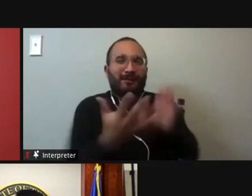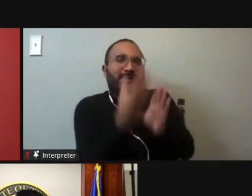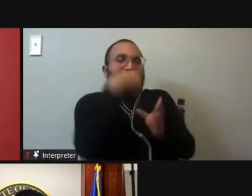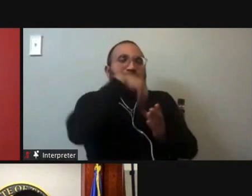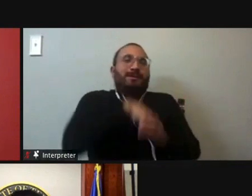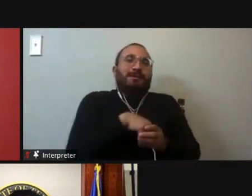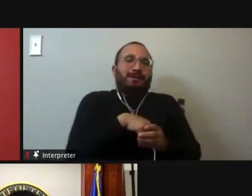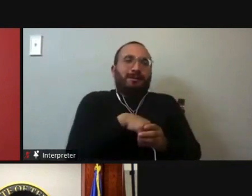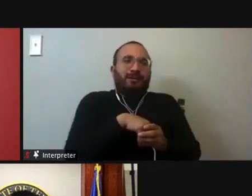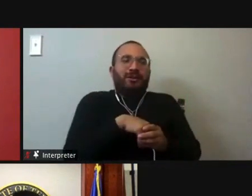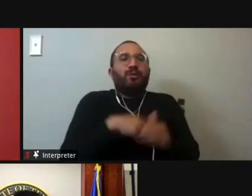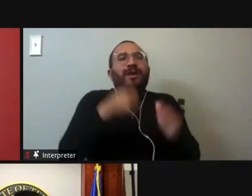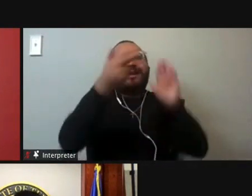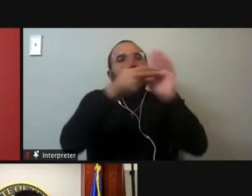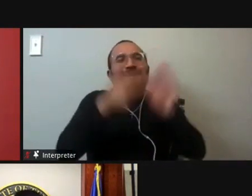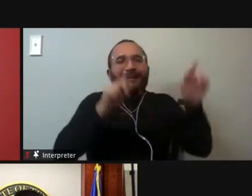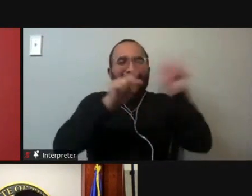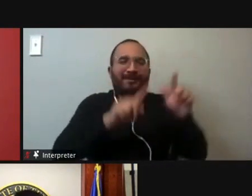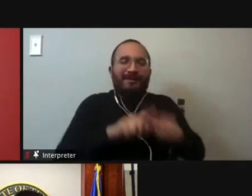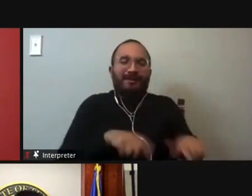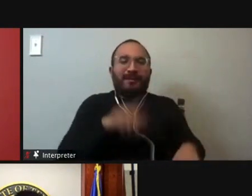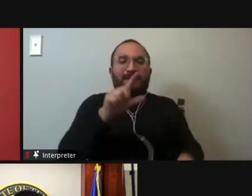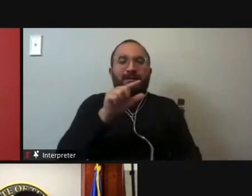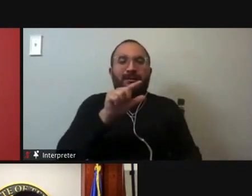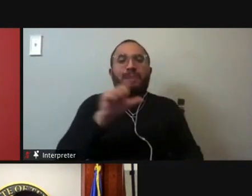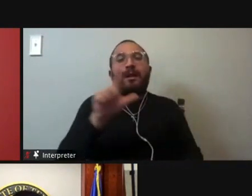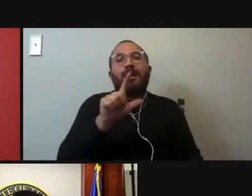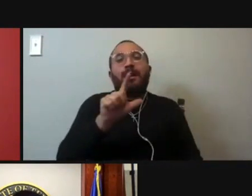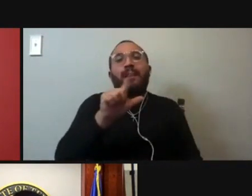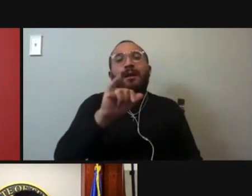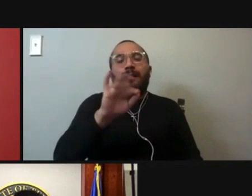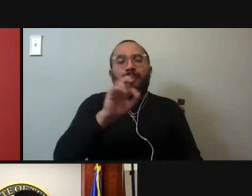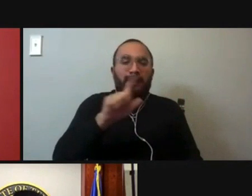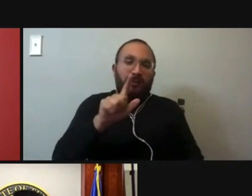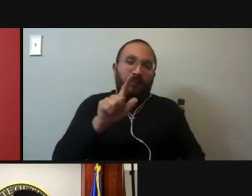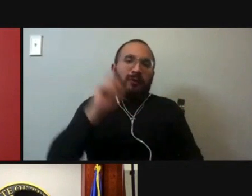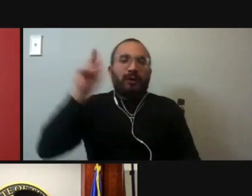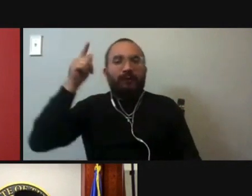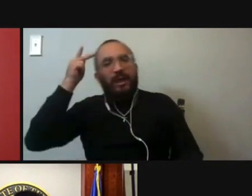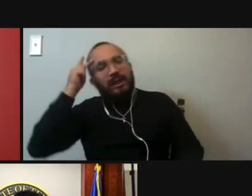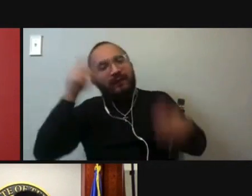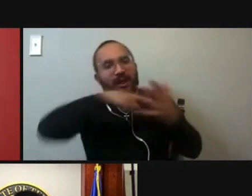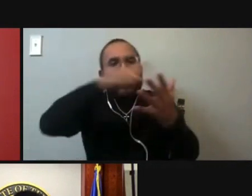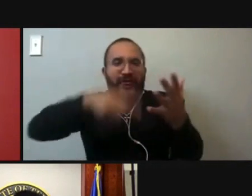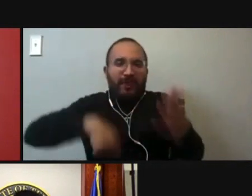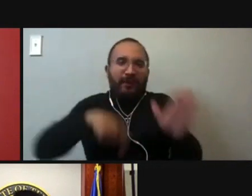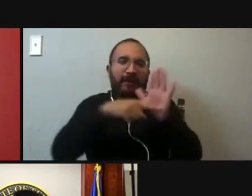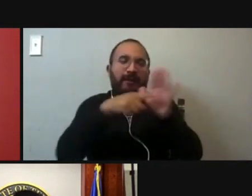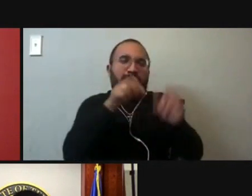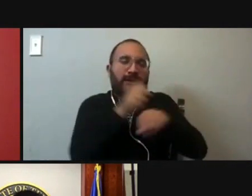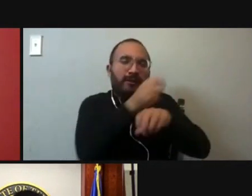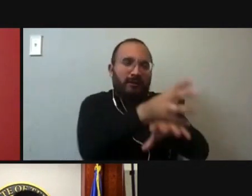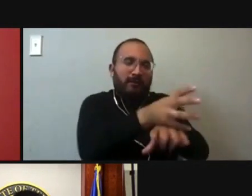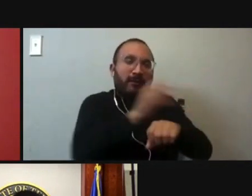liberal and conservative and judicial philosophies, and all to try to influence someone's vote, or even